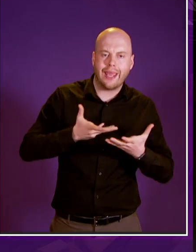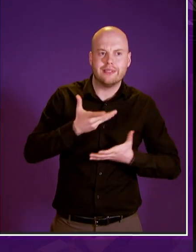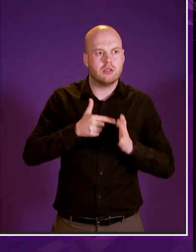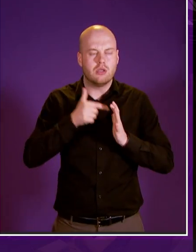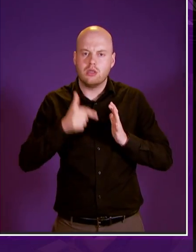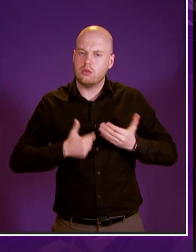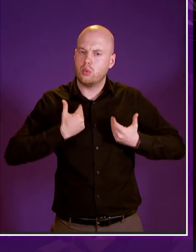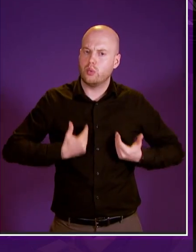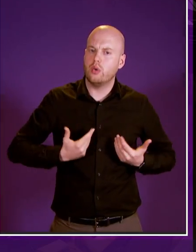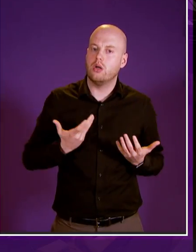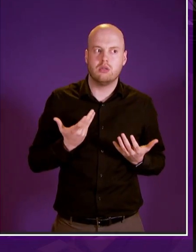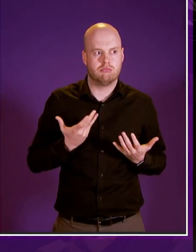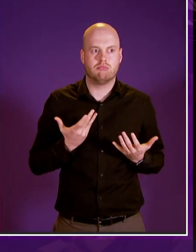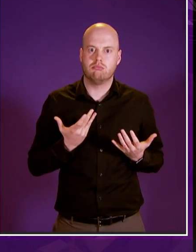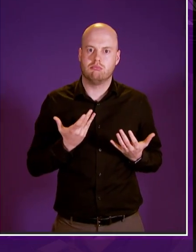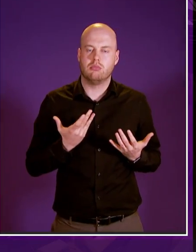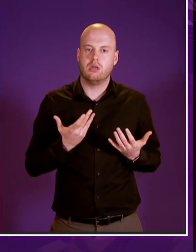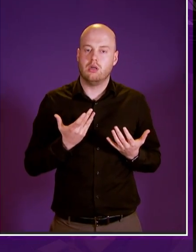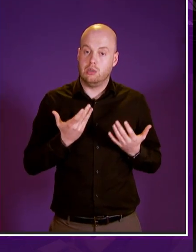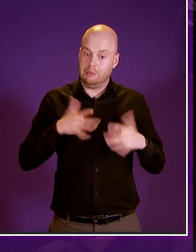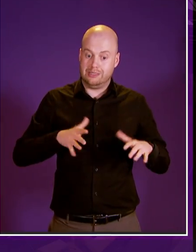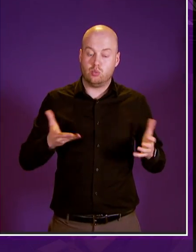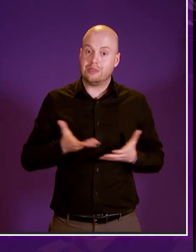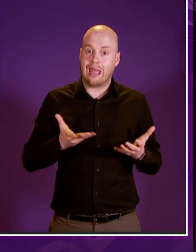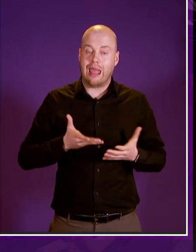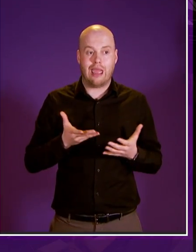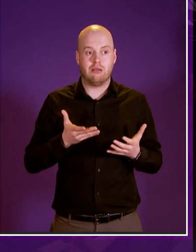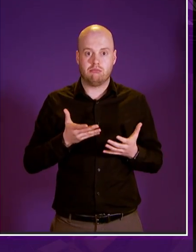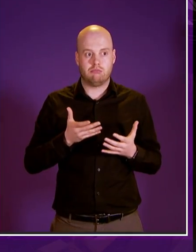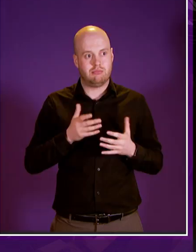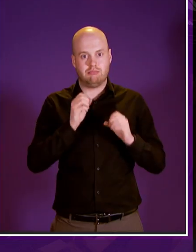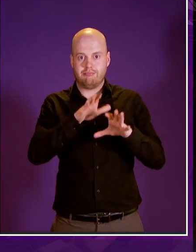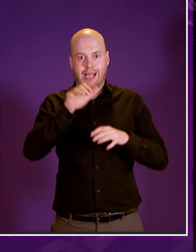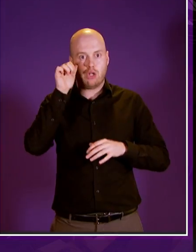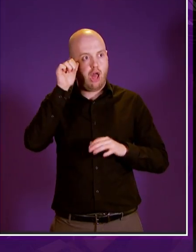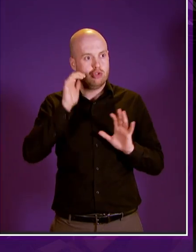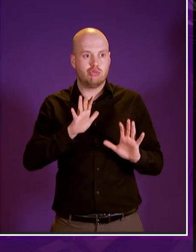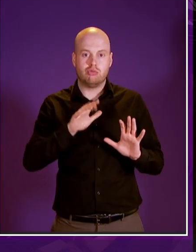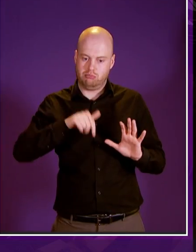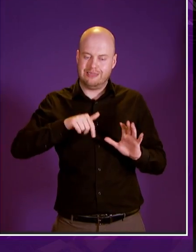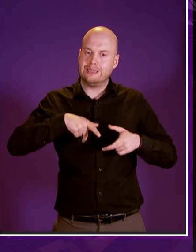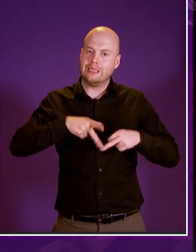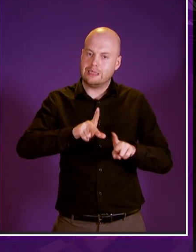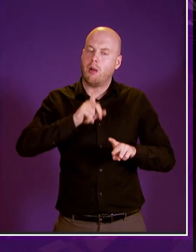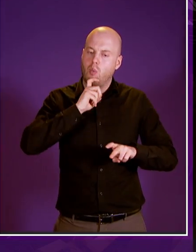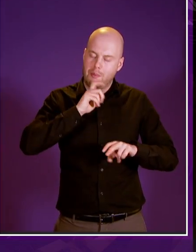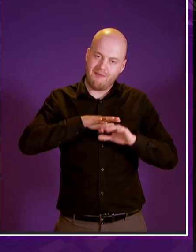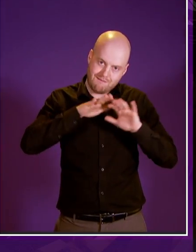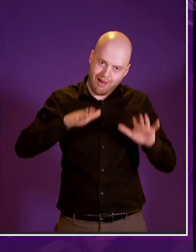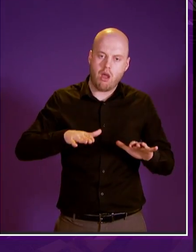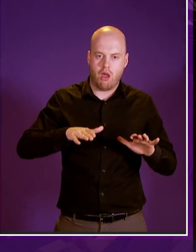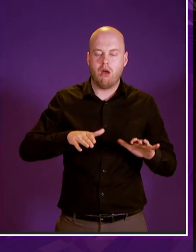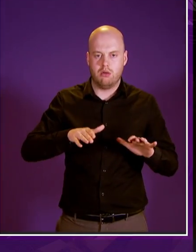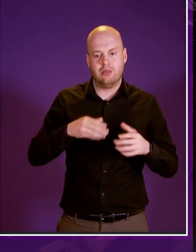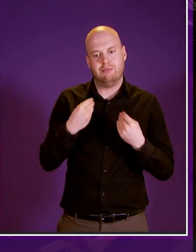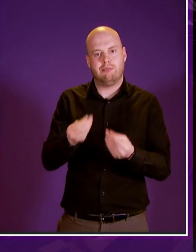debate it was acknowledged that the most difficult aspect of this bill was delivering a system that delivers fair and dignified benefits for those who are